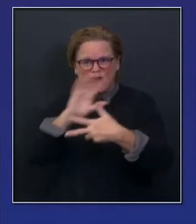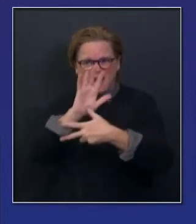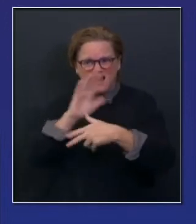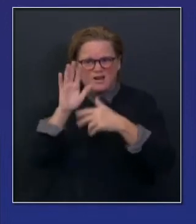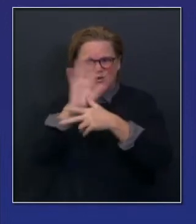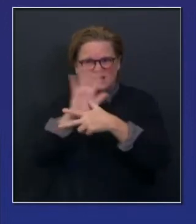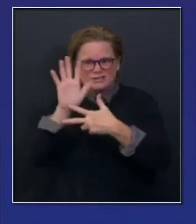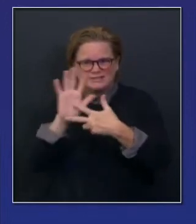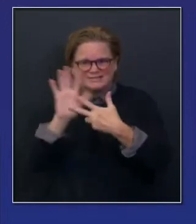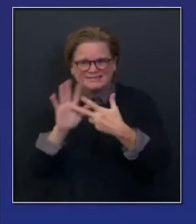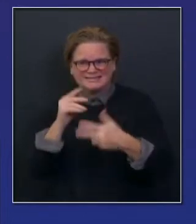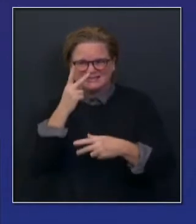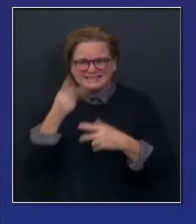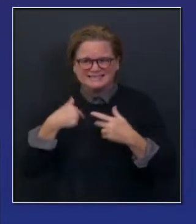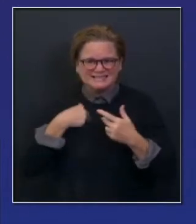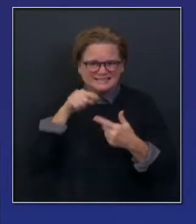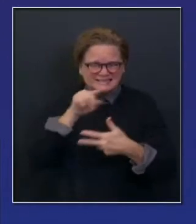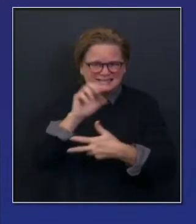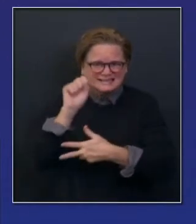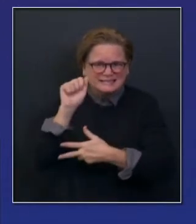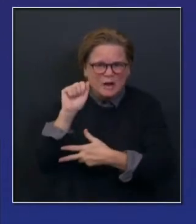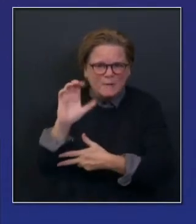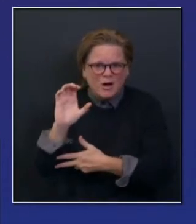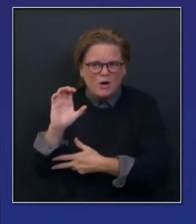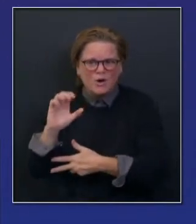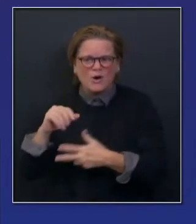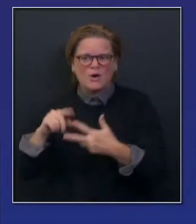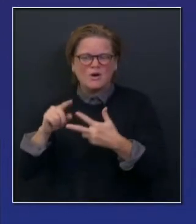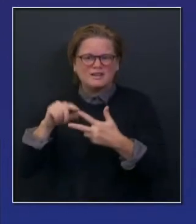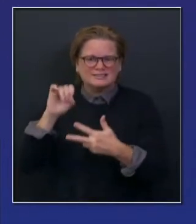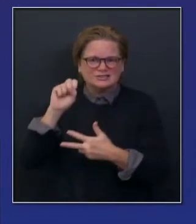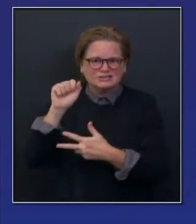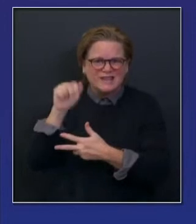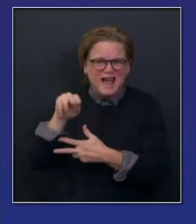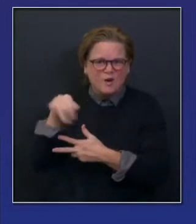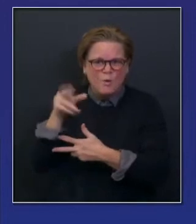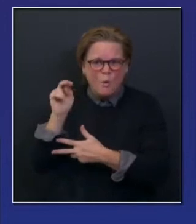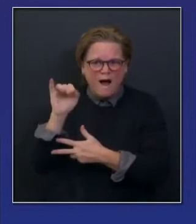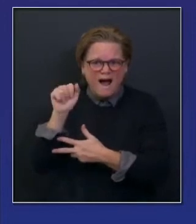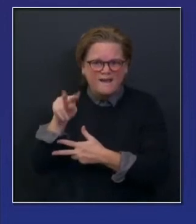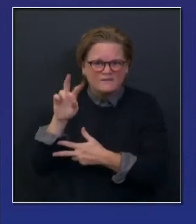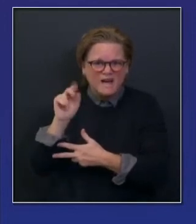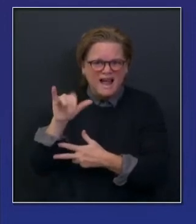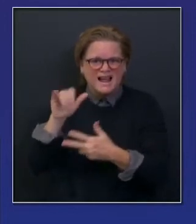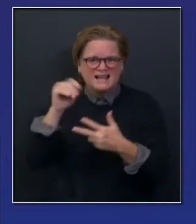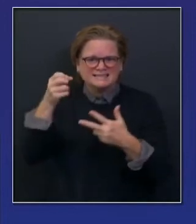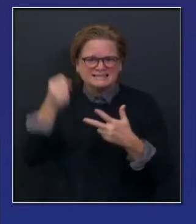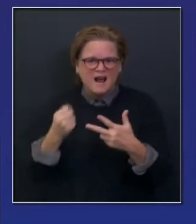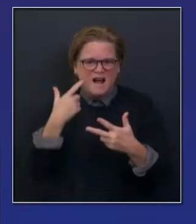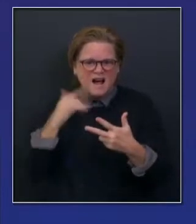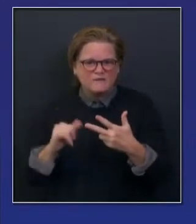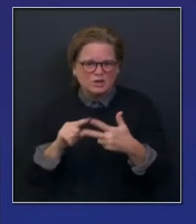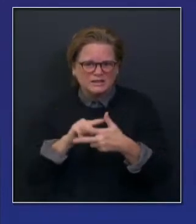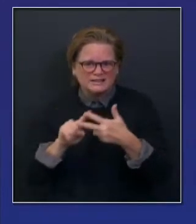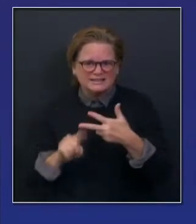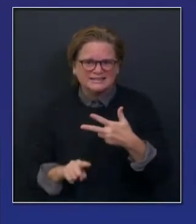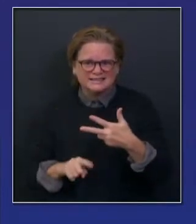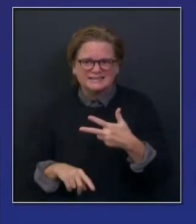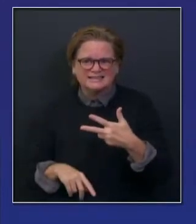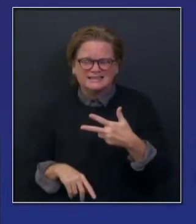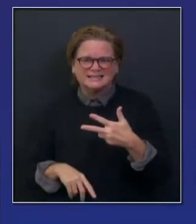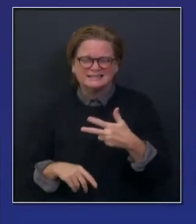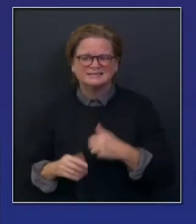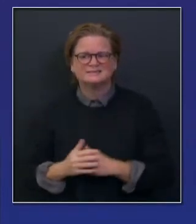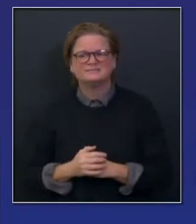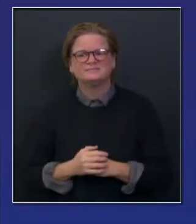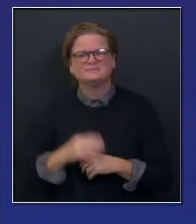Greater Sacramento, Bay Area, as you know, went in voluntarily a few weeks or a week or so ago because they wanted to get ahead of the curve.